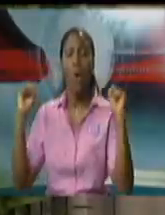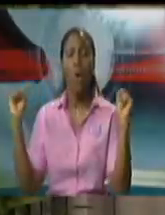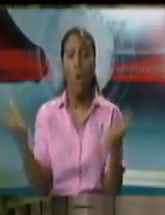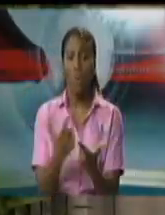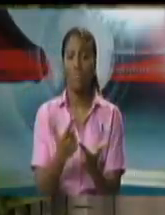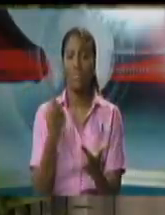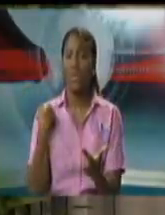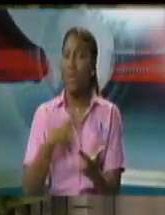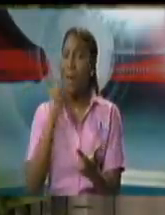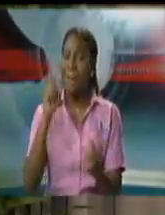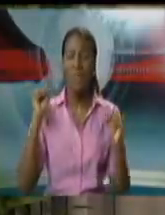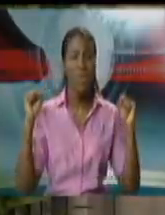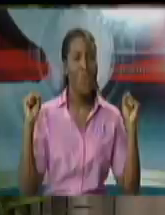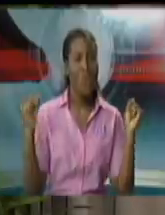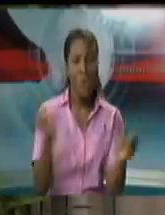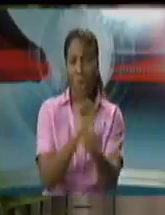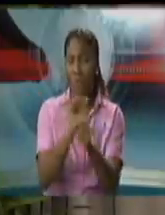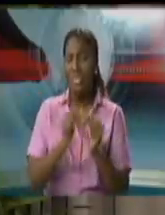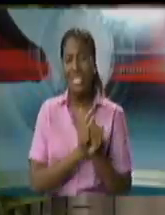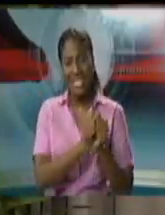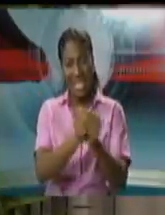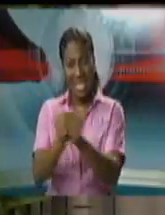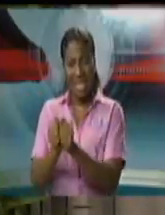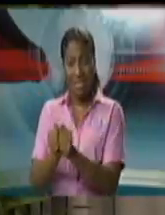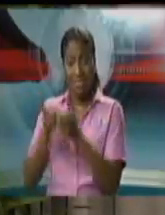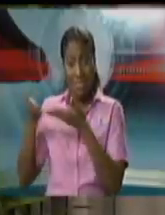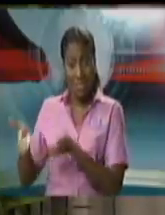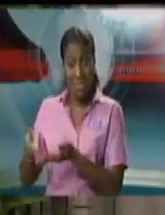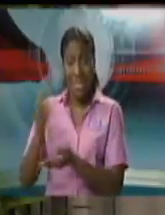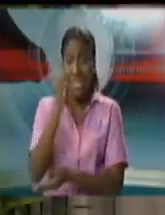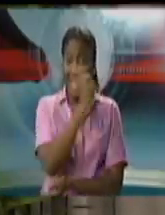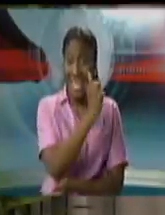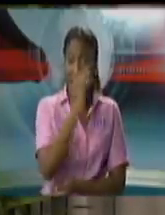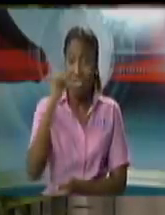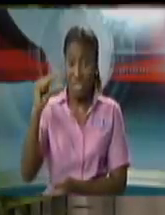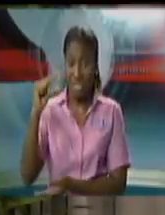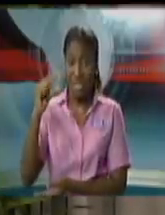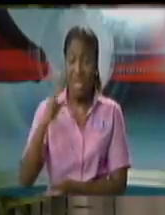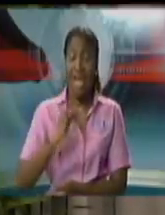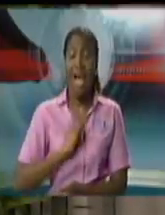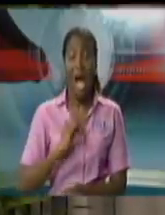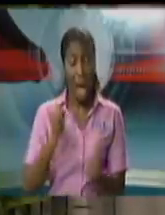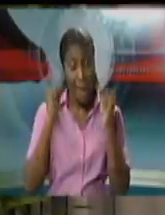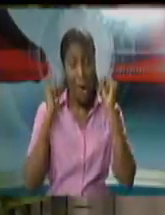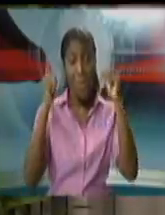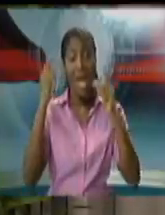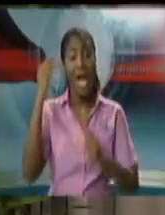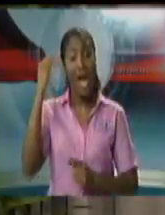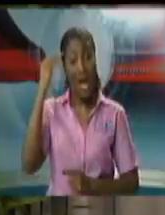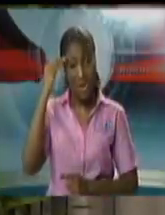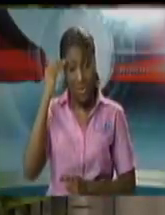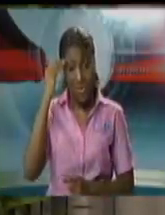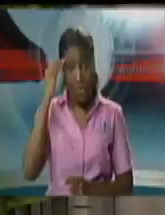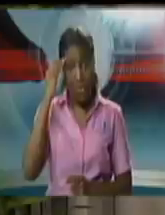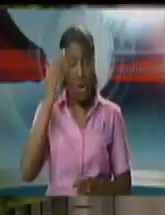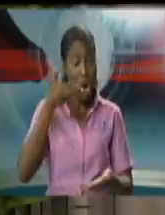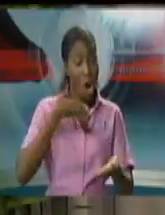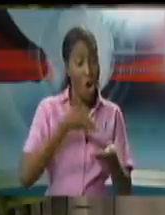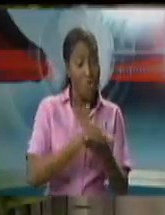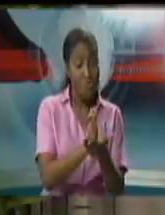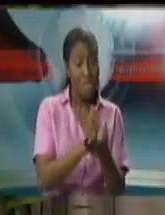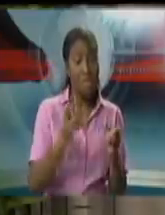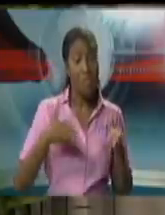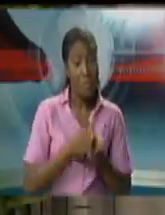all take together as attorney general I am acutely aware of the balance of rights between the public interest